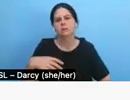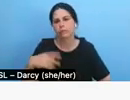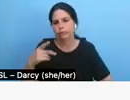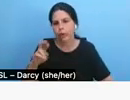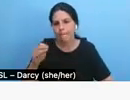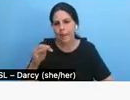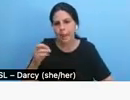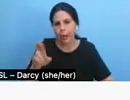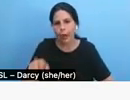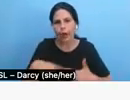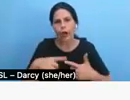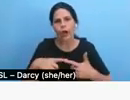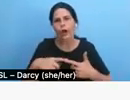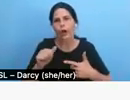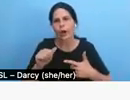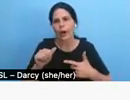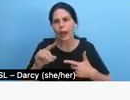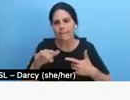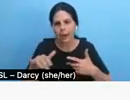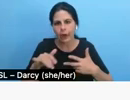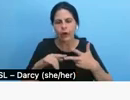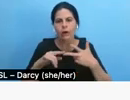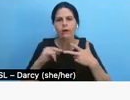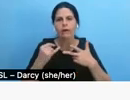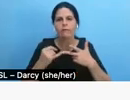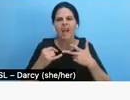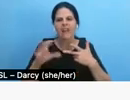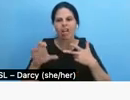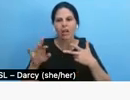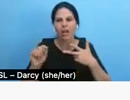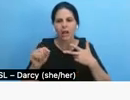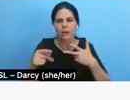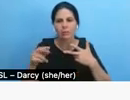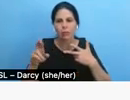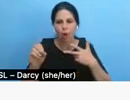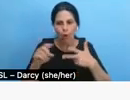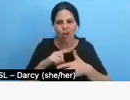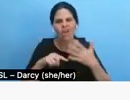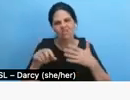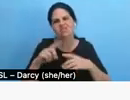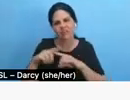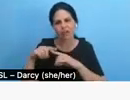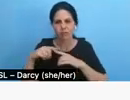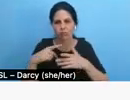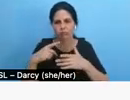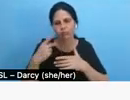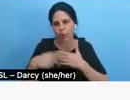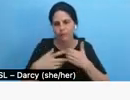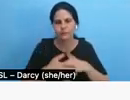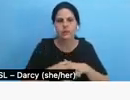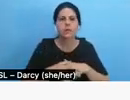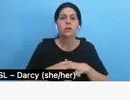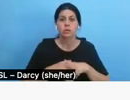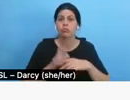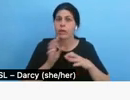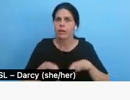So once again, organization is really, really key here. You want to label and organize your visual files